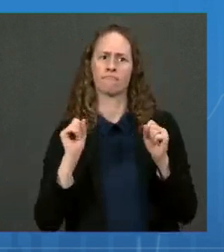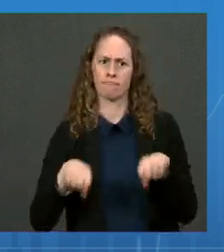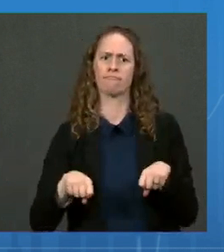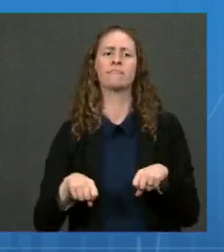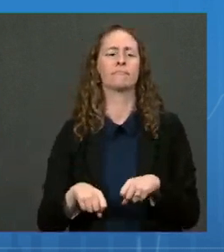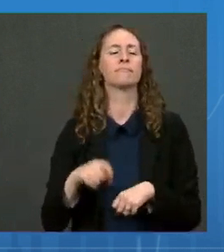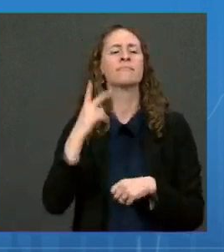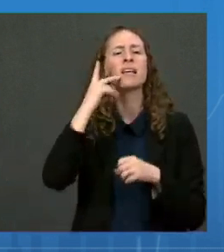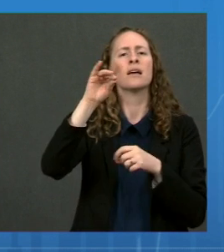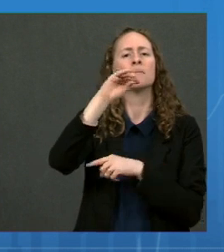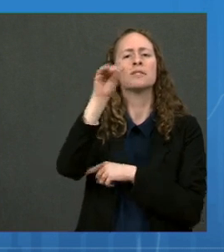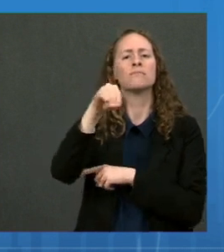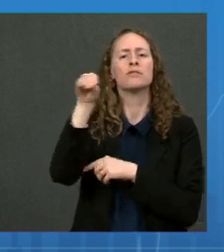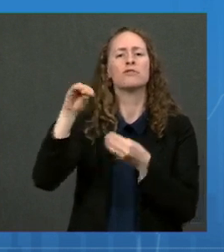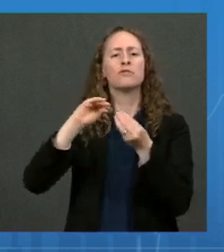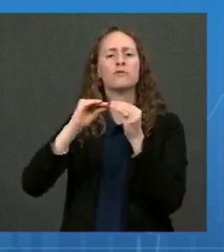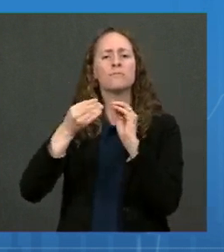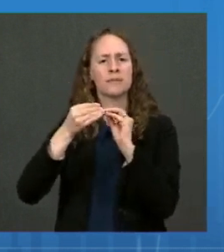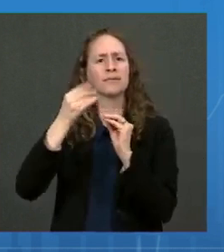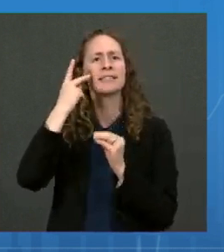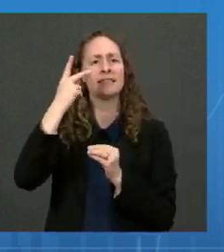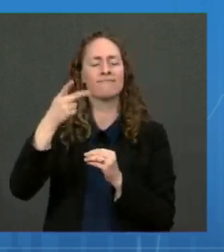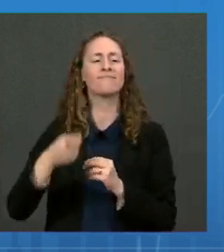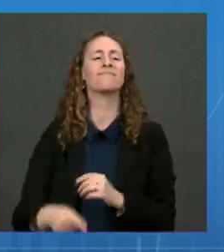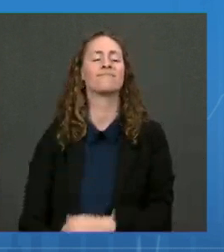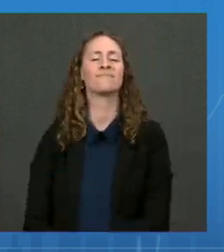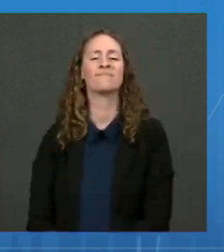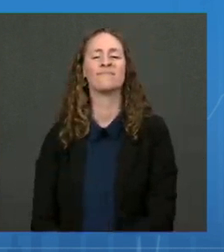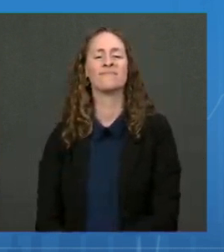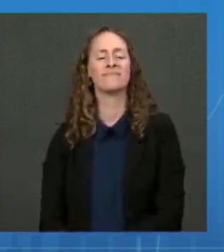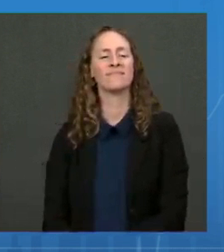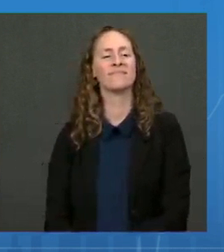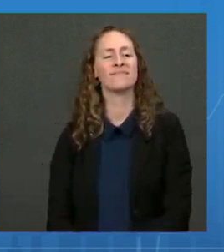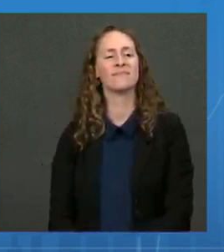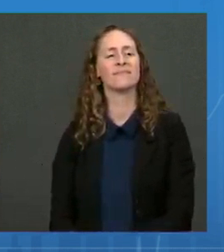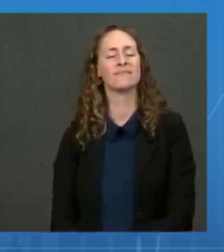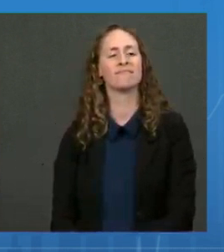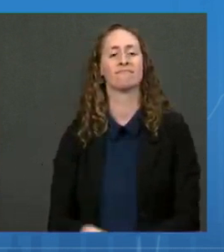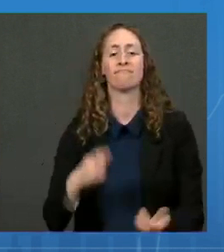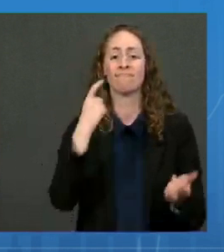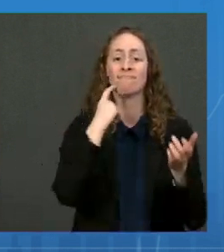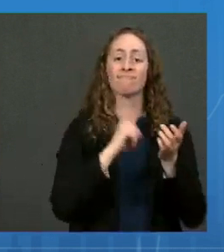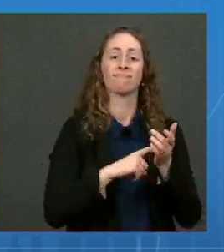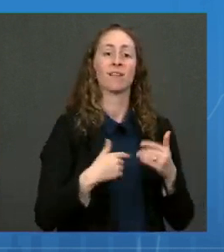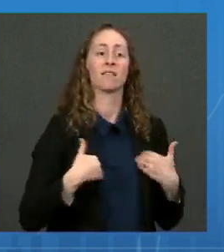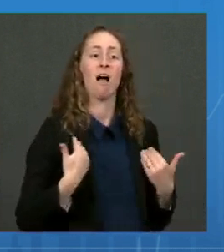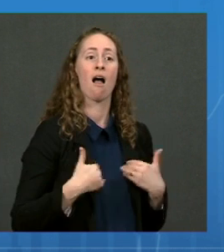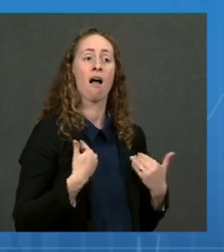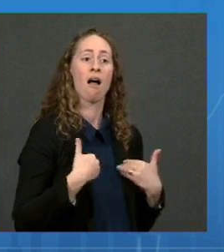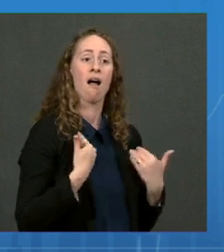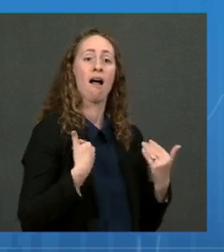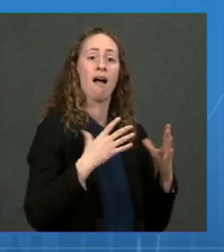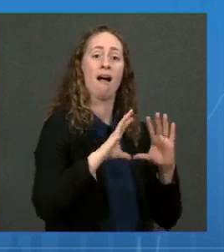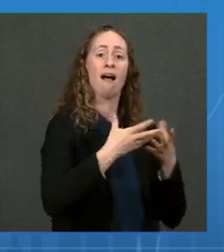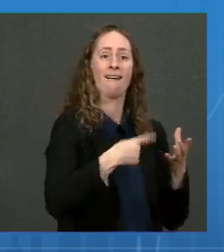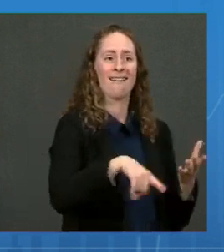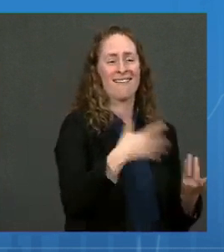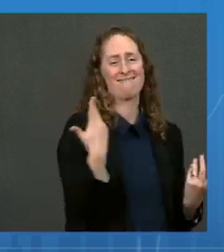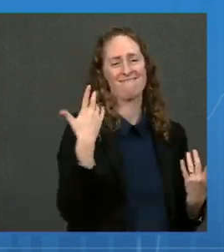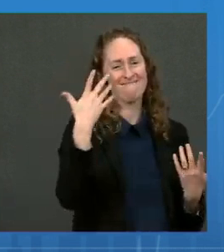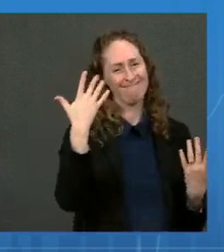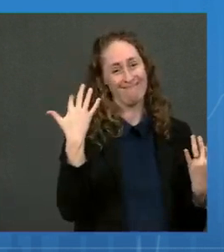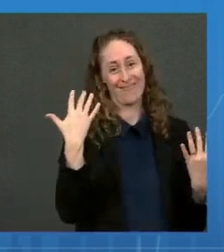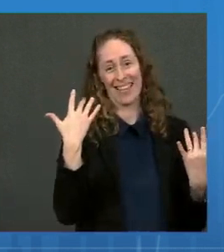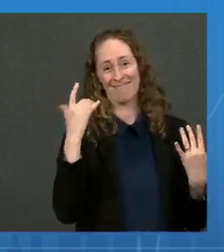vaccinated. Note that particularly among the younger groups, we have a long way to go. We can